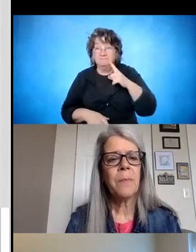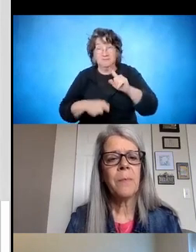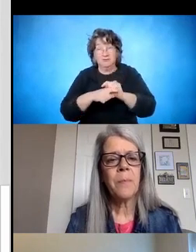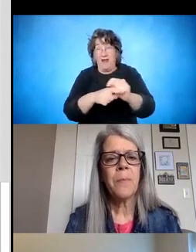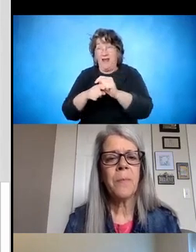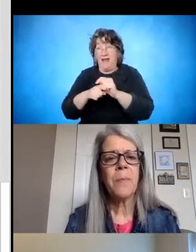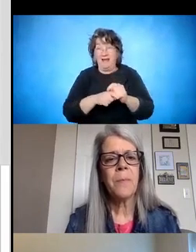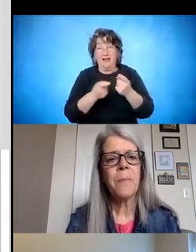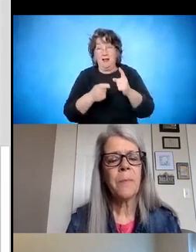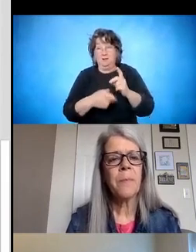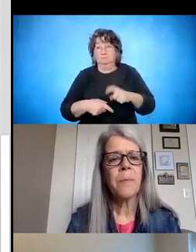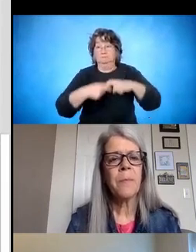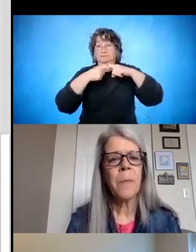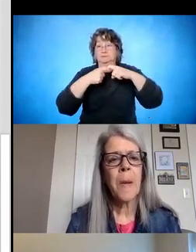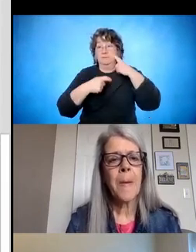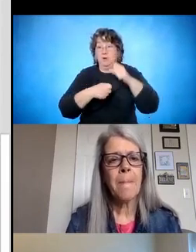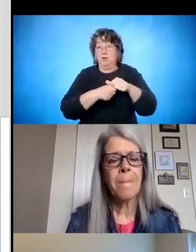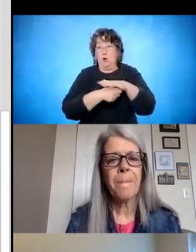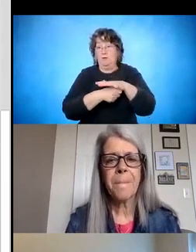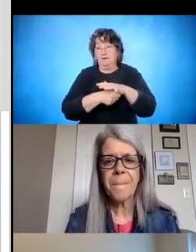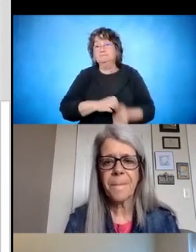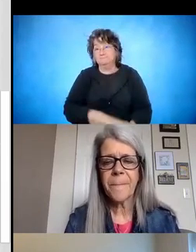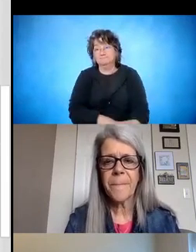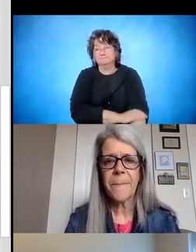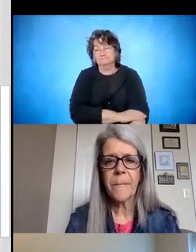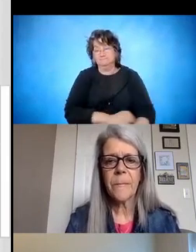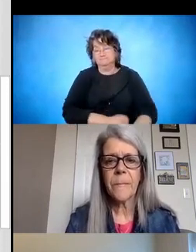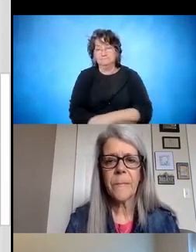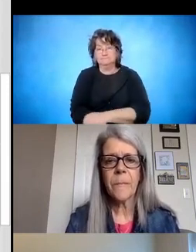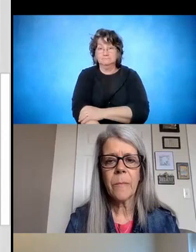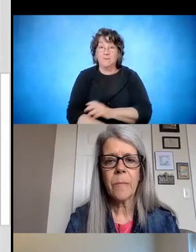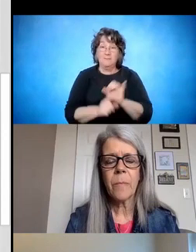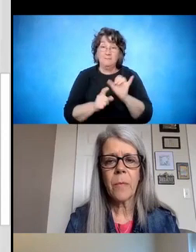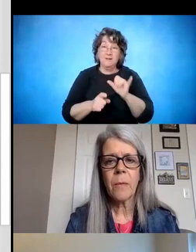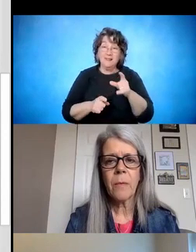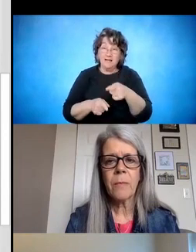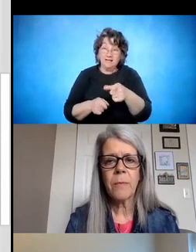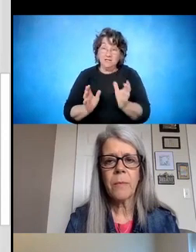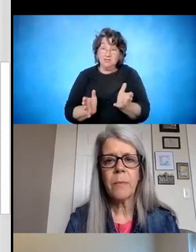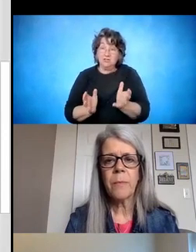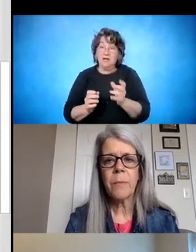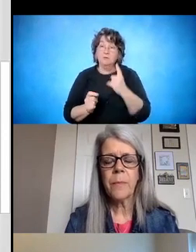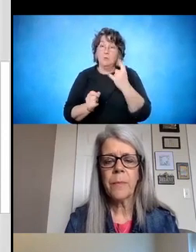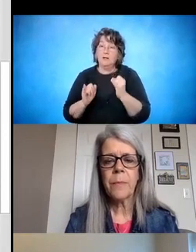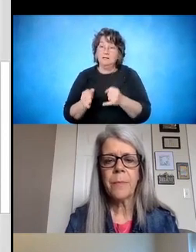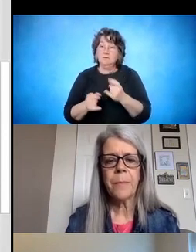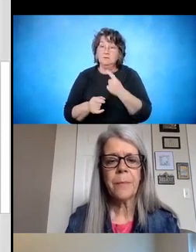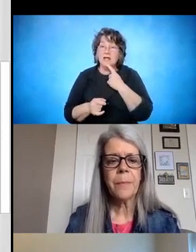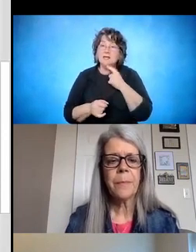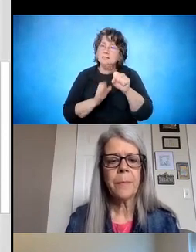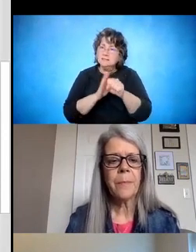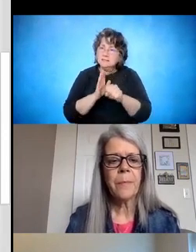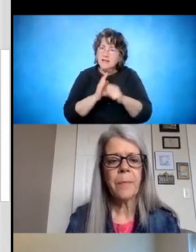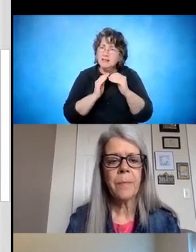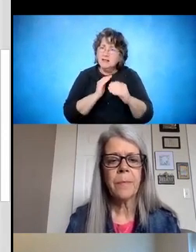delayed a little bit. But like the individual had said in the chat, you know, a state-level MOA is great, but